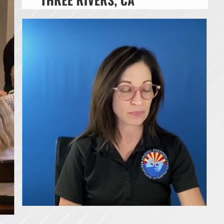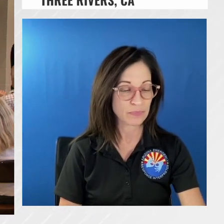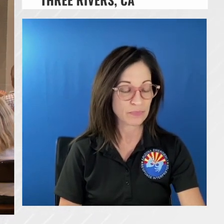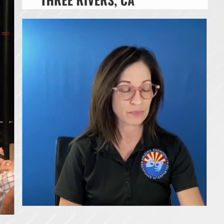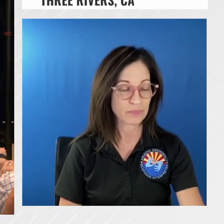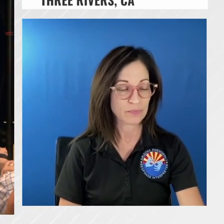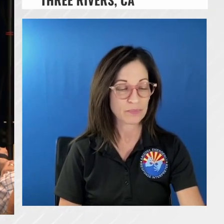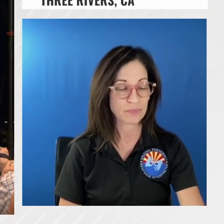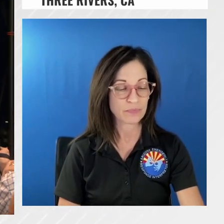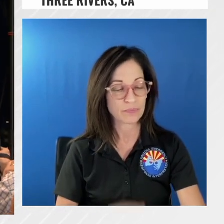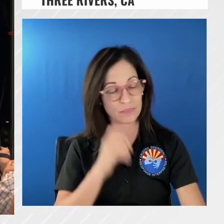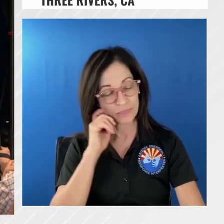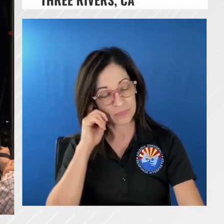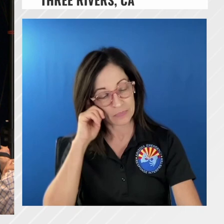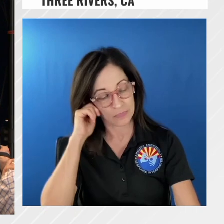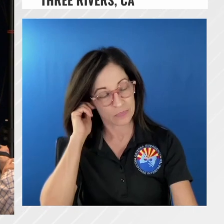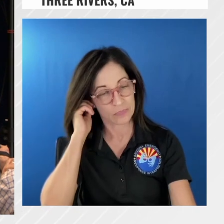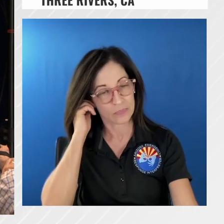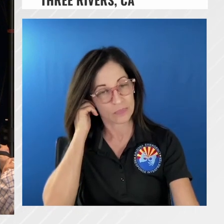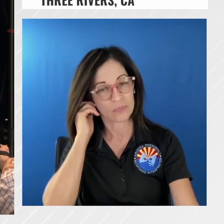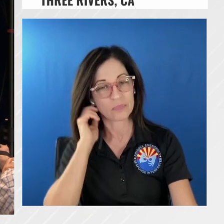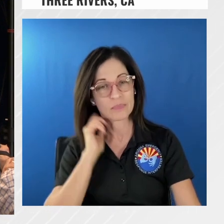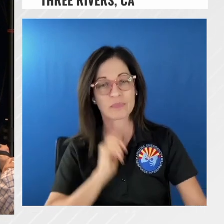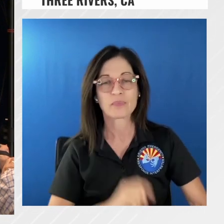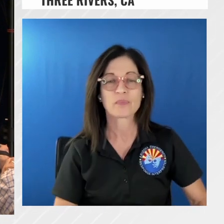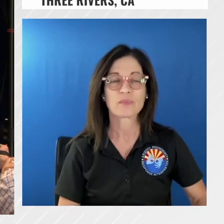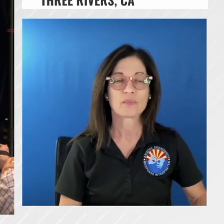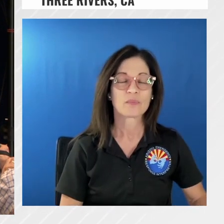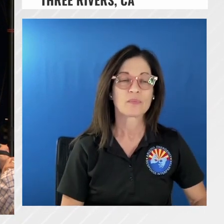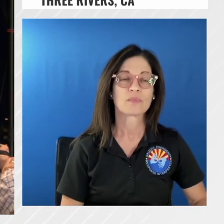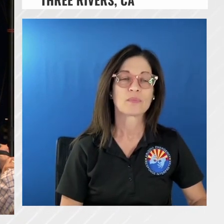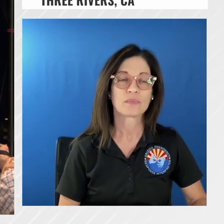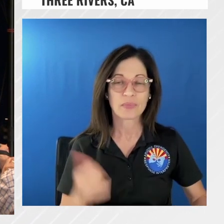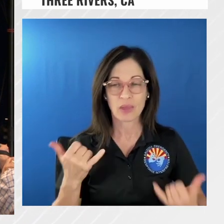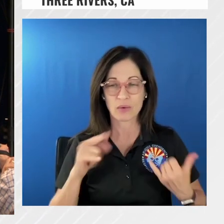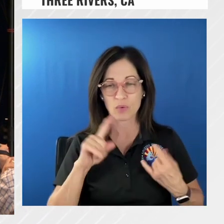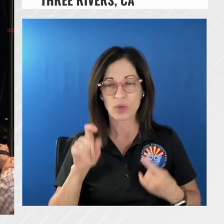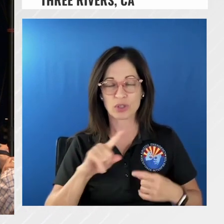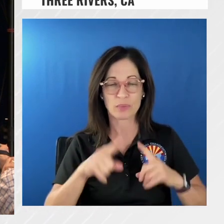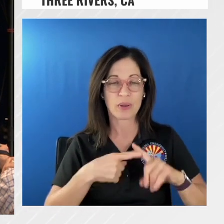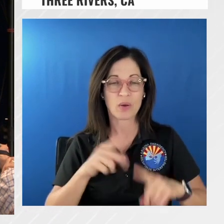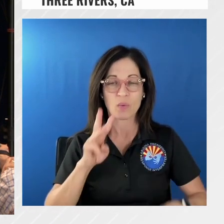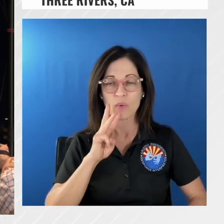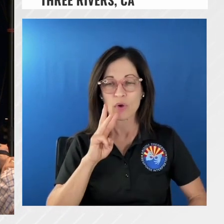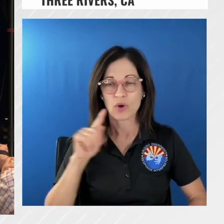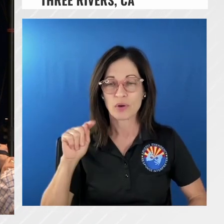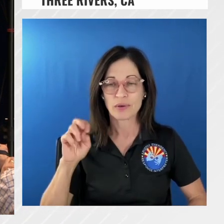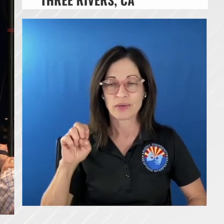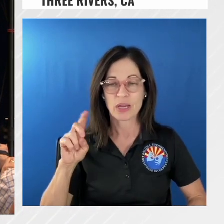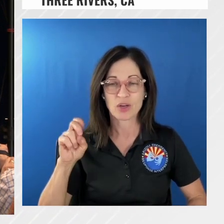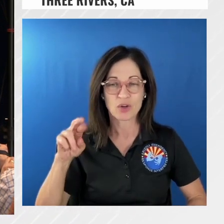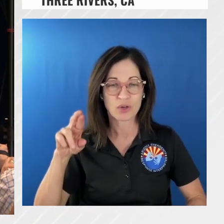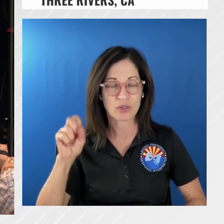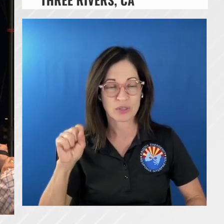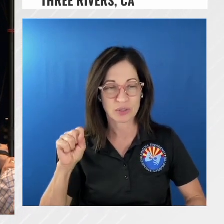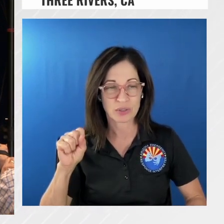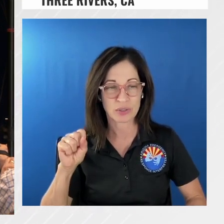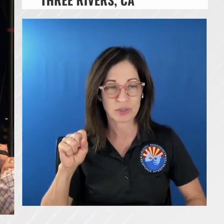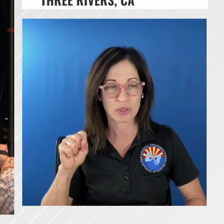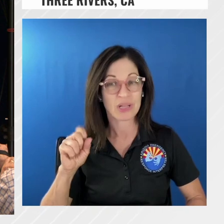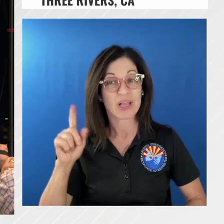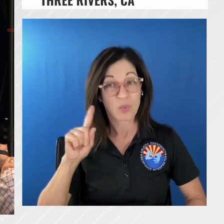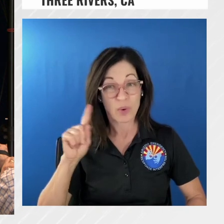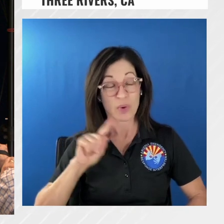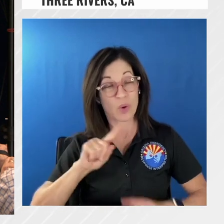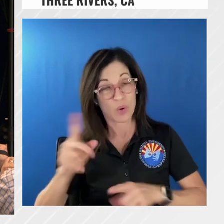so the questions uh pretty much asking about water tenders and if we'll use them and if places where we grab water we probably